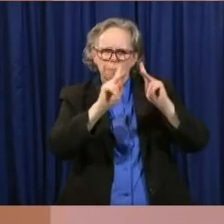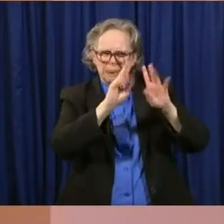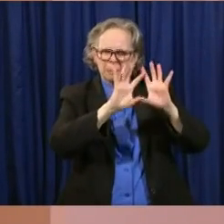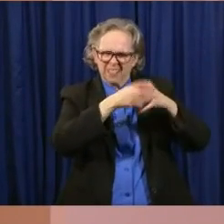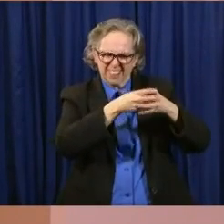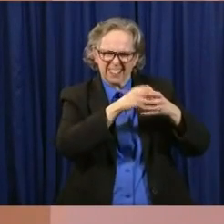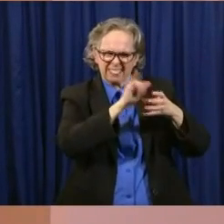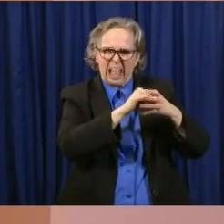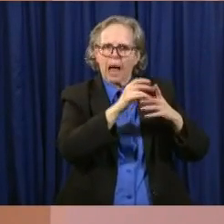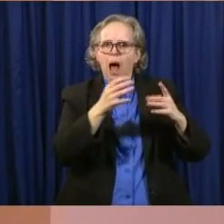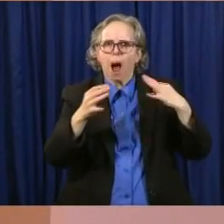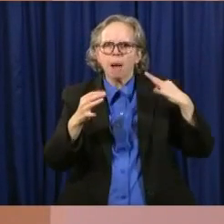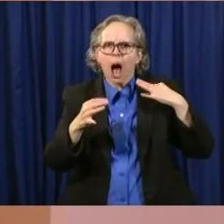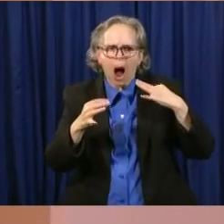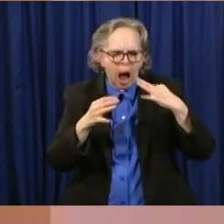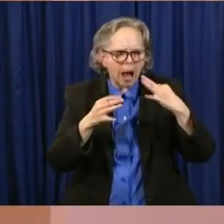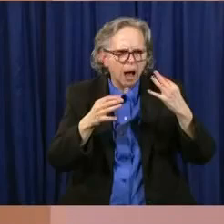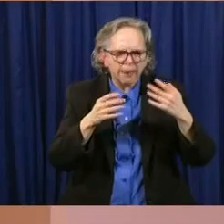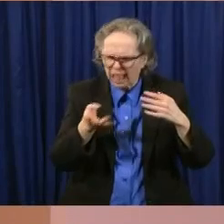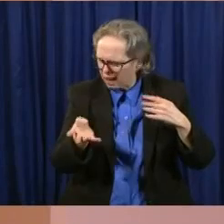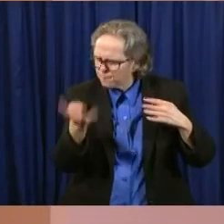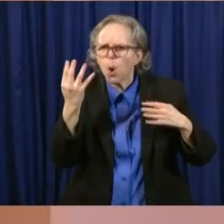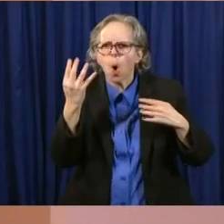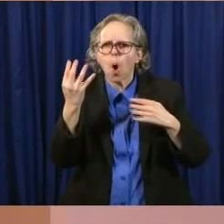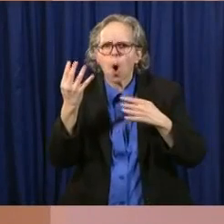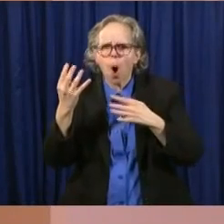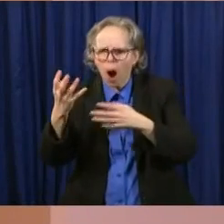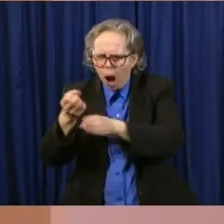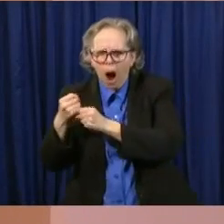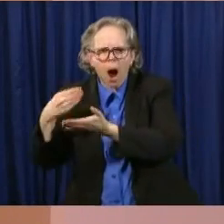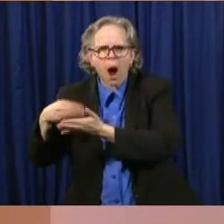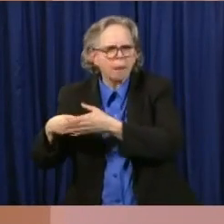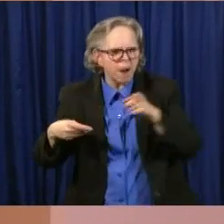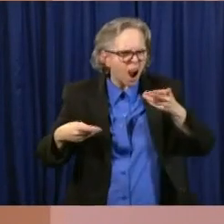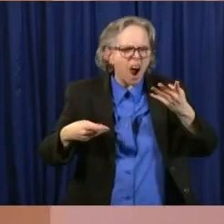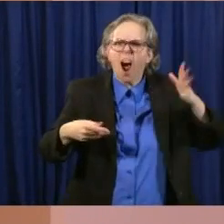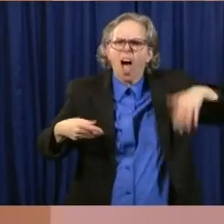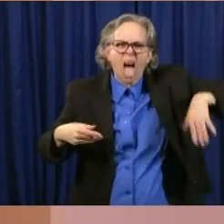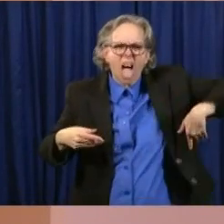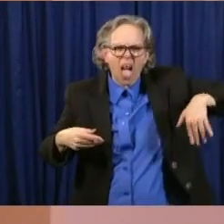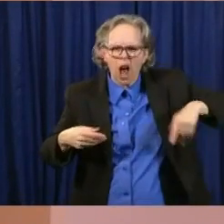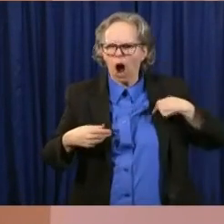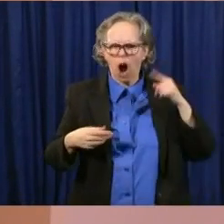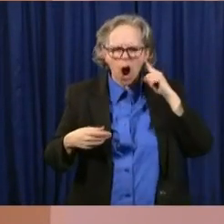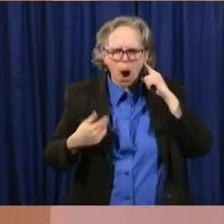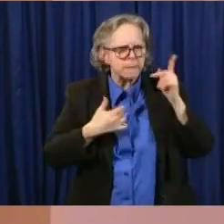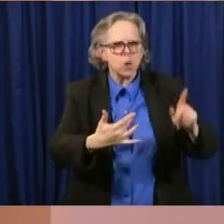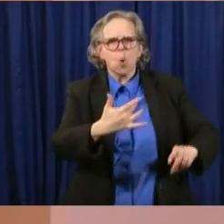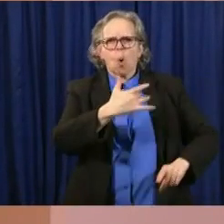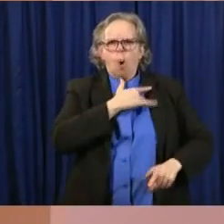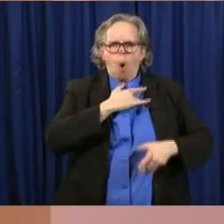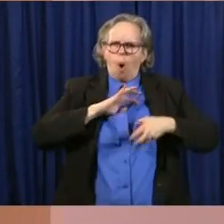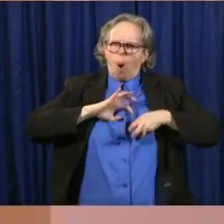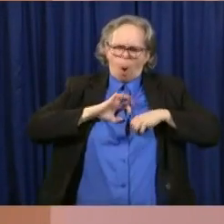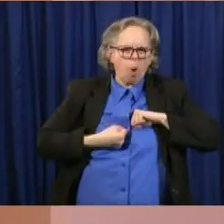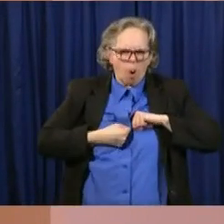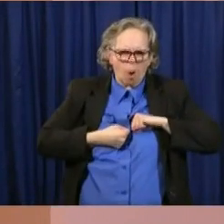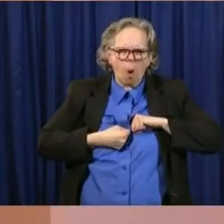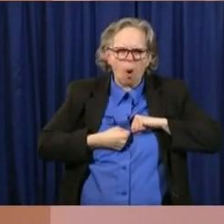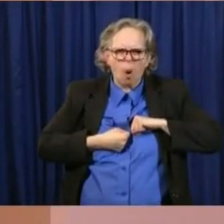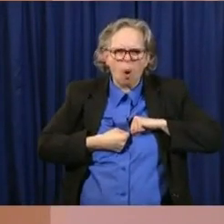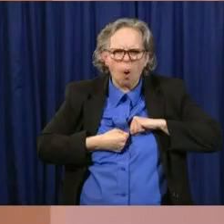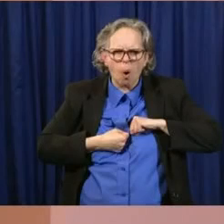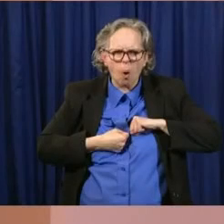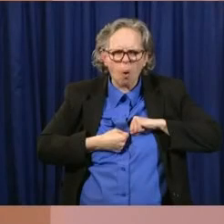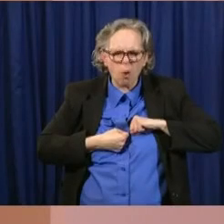four of them have been, had been served. And I know when I heard that my heart dropped. I was like, I can't believe that that really happened.